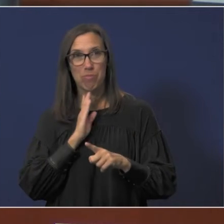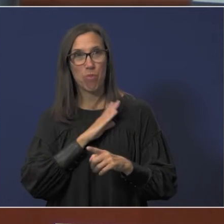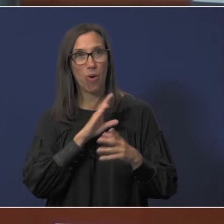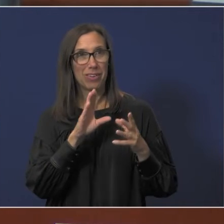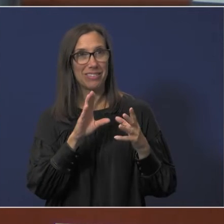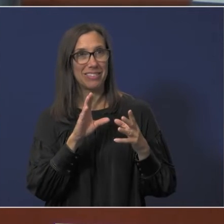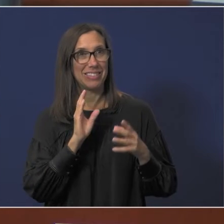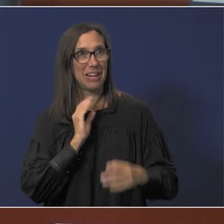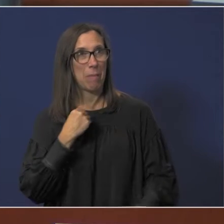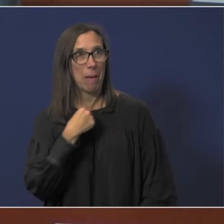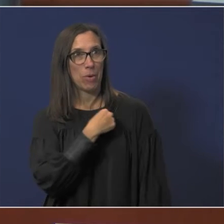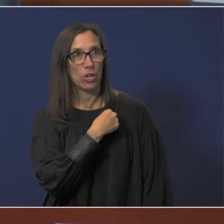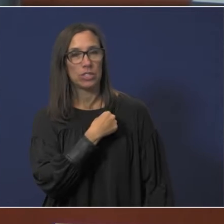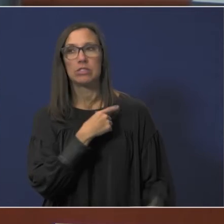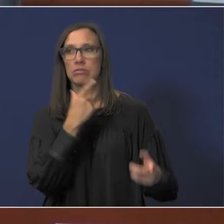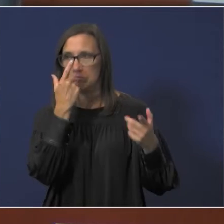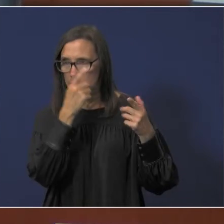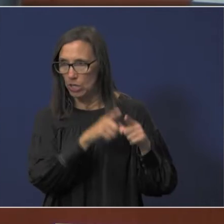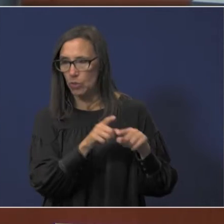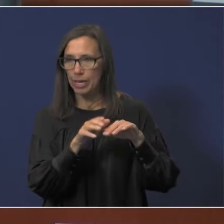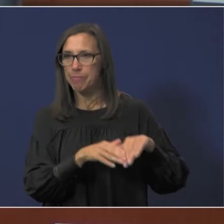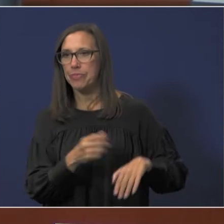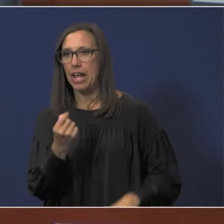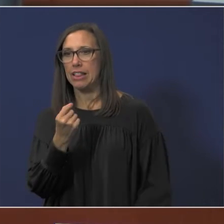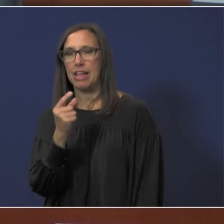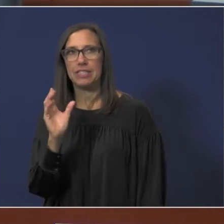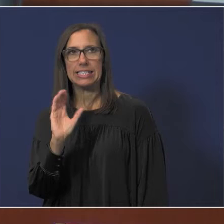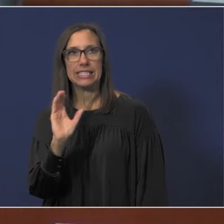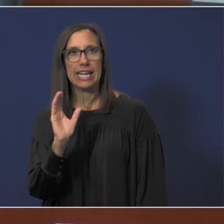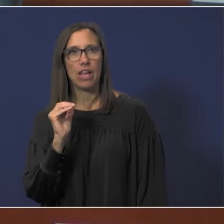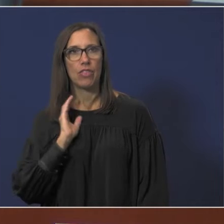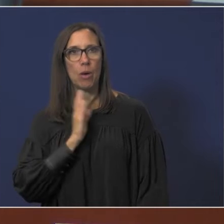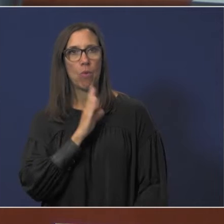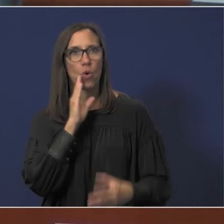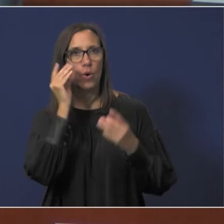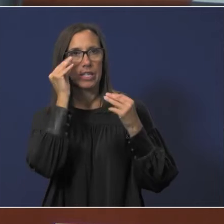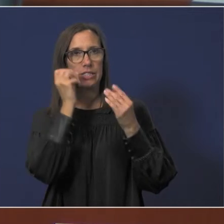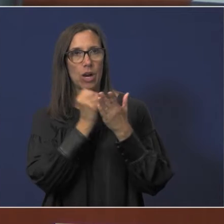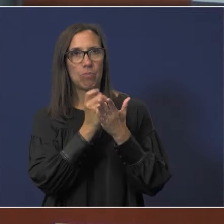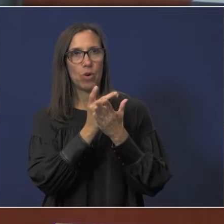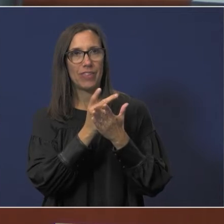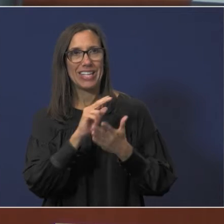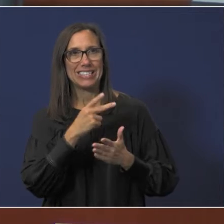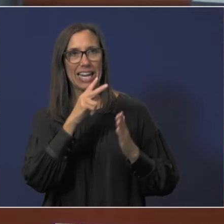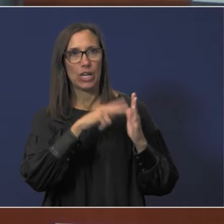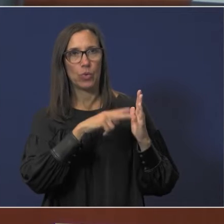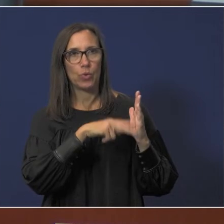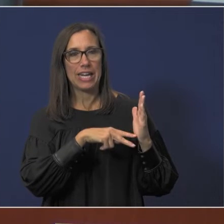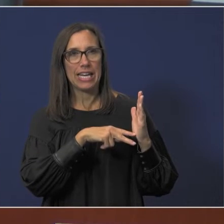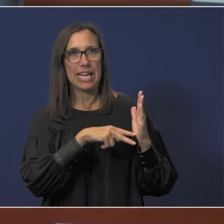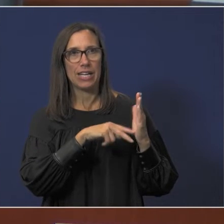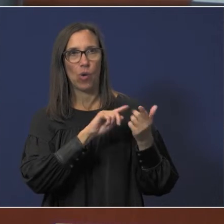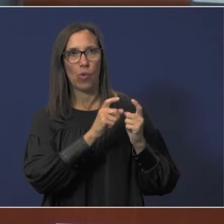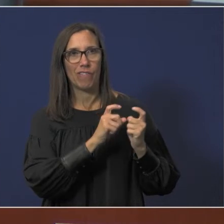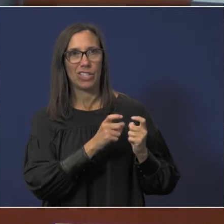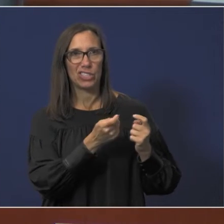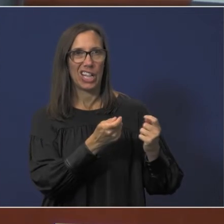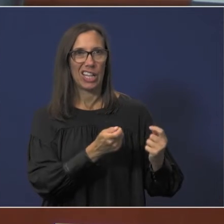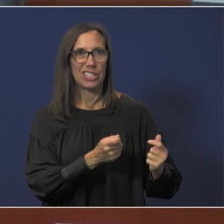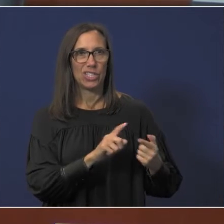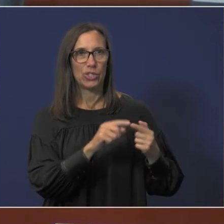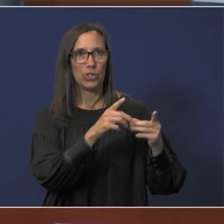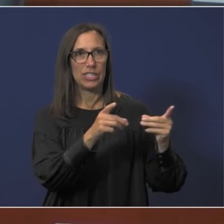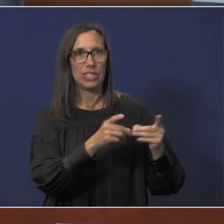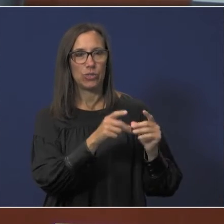i'd like that on consent as well 11c the board will consider approving on second reading additions revisions or deletions to